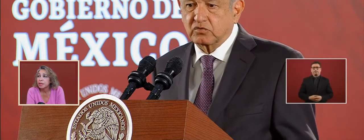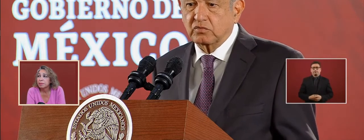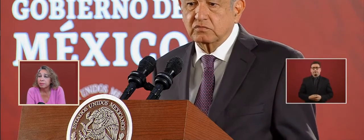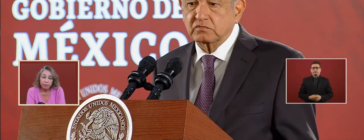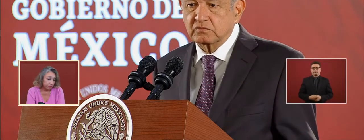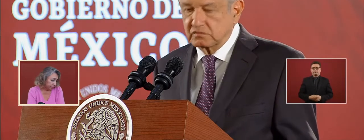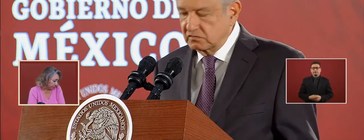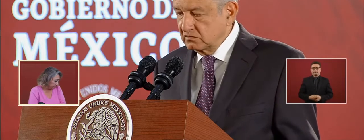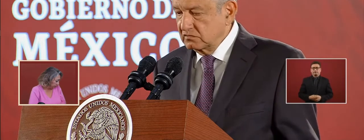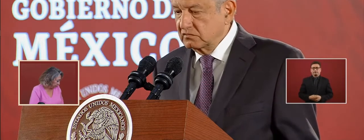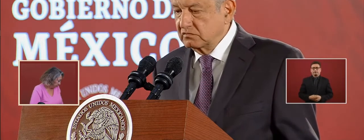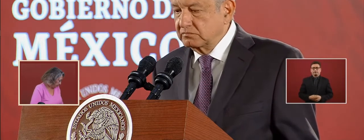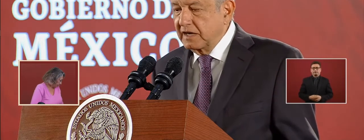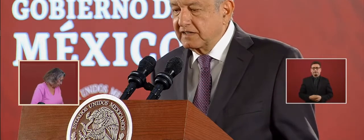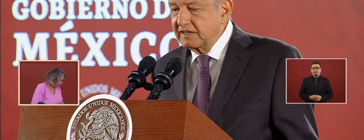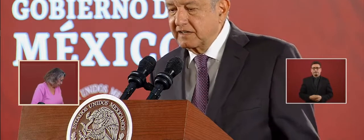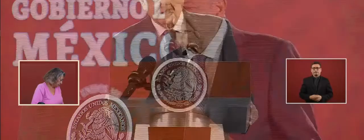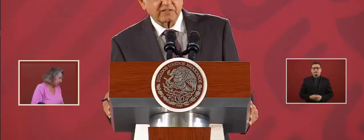part.